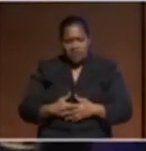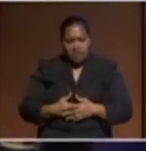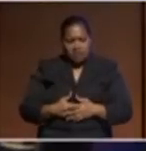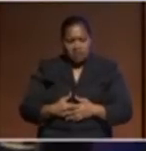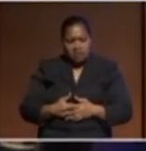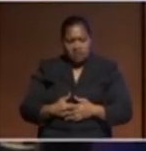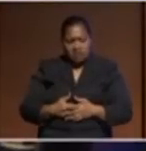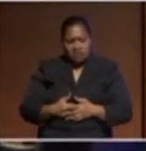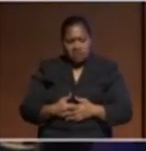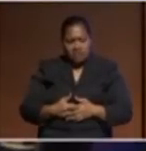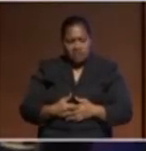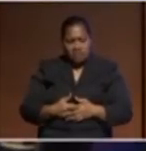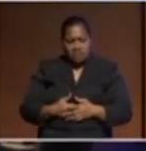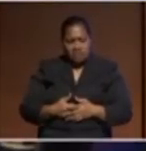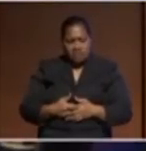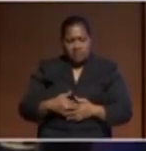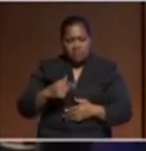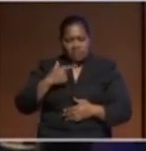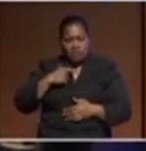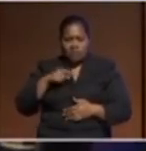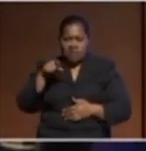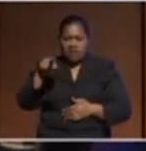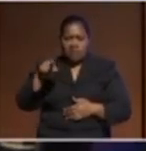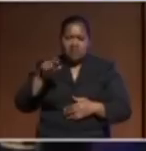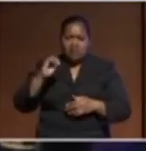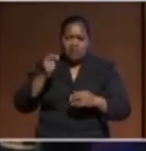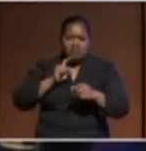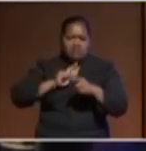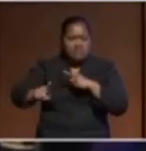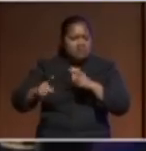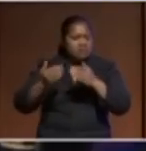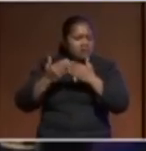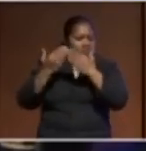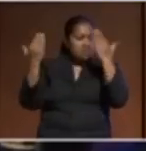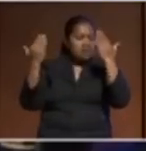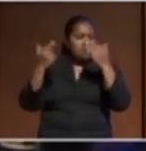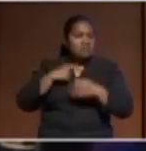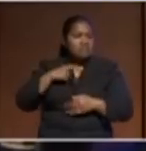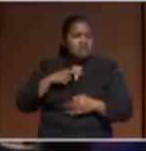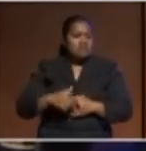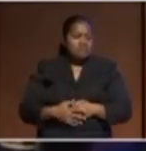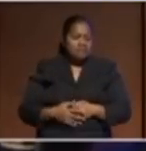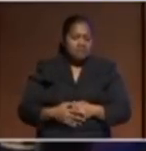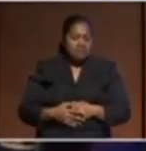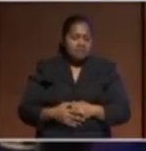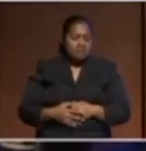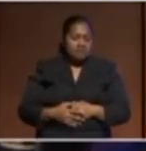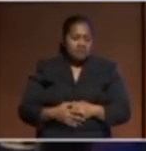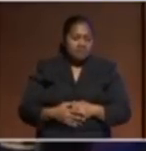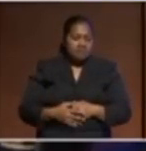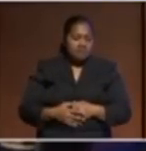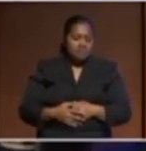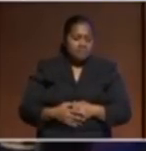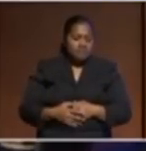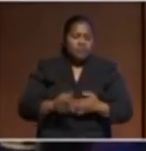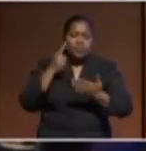our ocean is so fast and so big it serves as all of us know as a really big